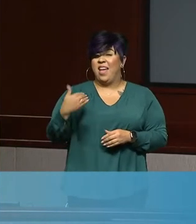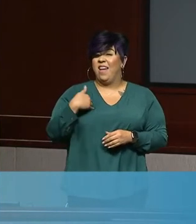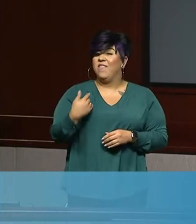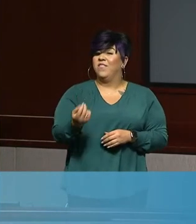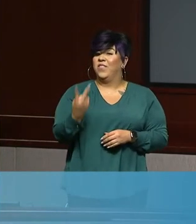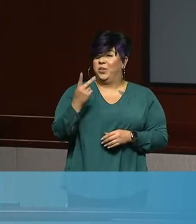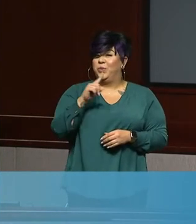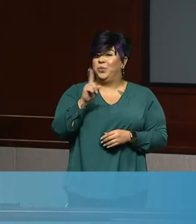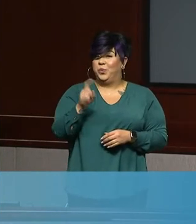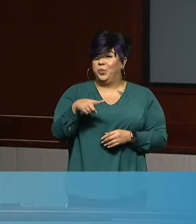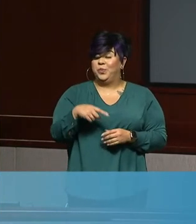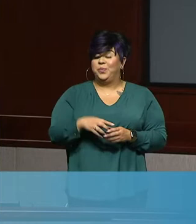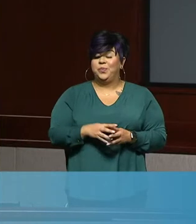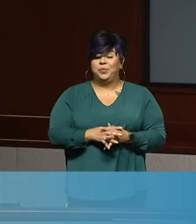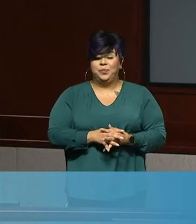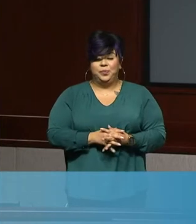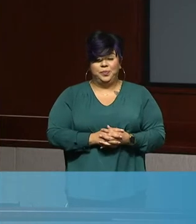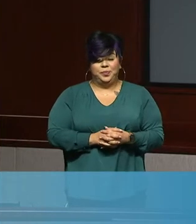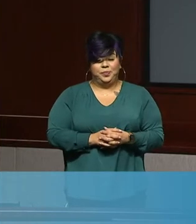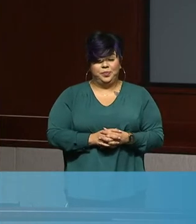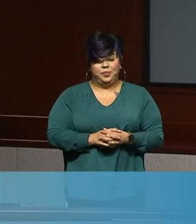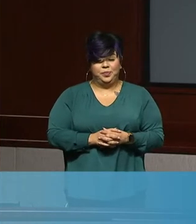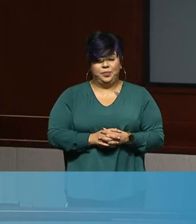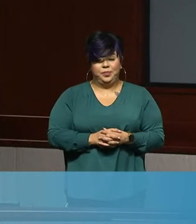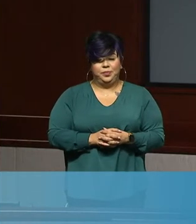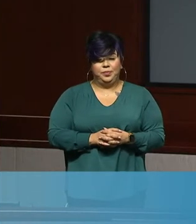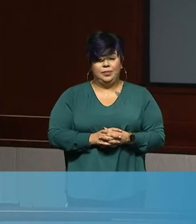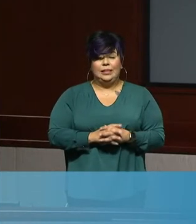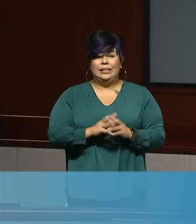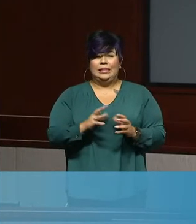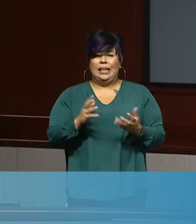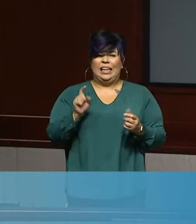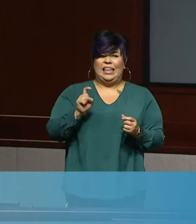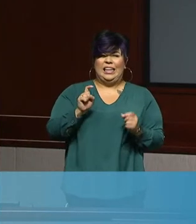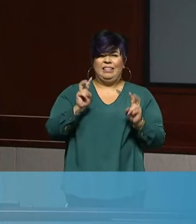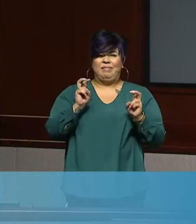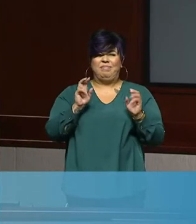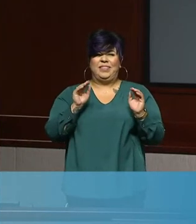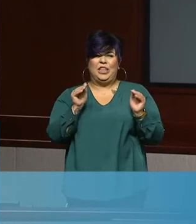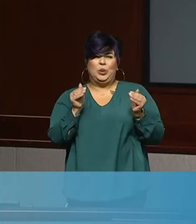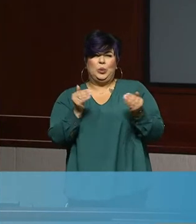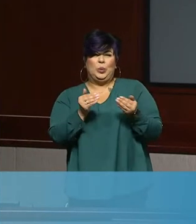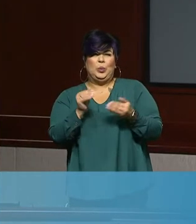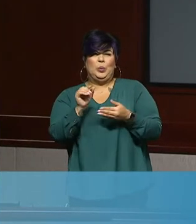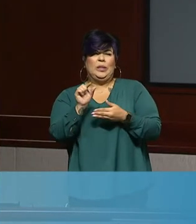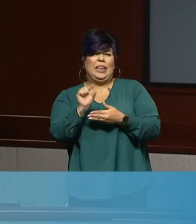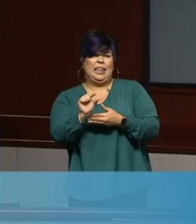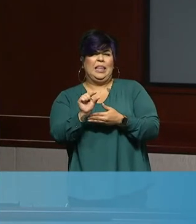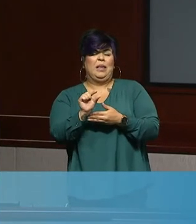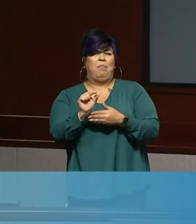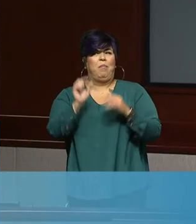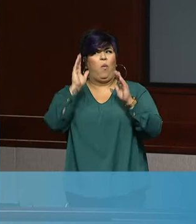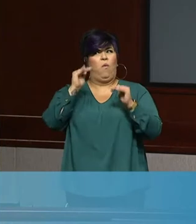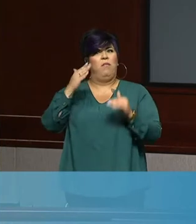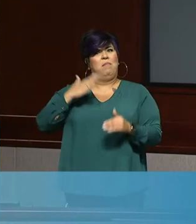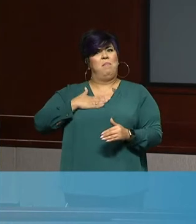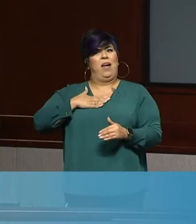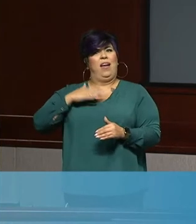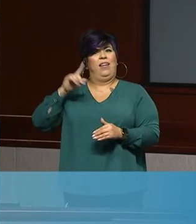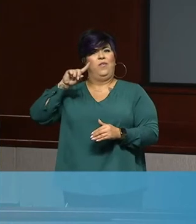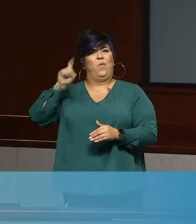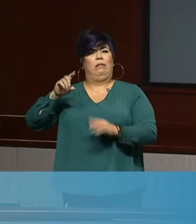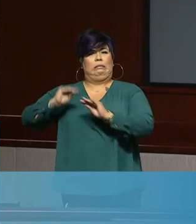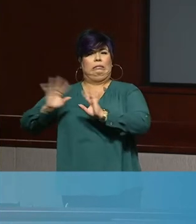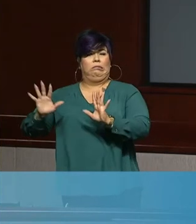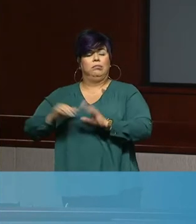this morning and I'm going to preface it a little bit just so that you guys understand what I'm trying to get answered.